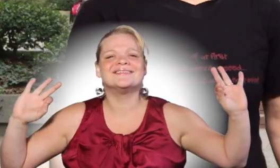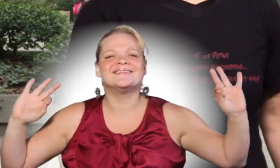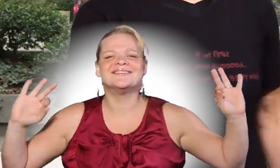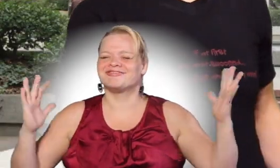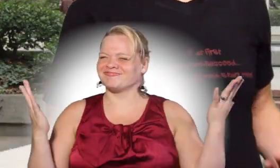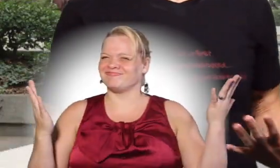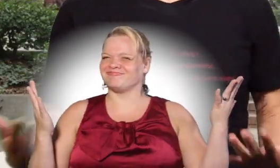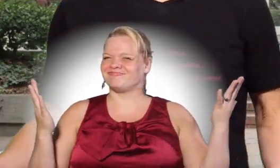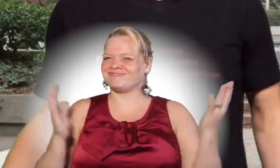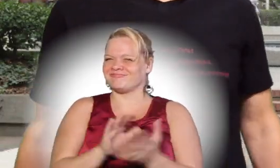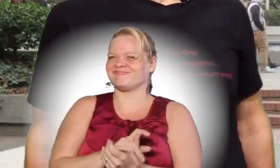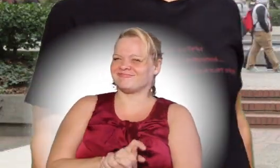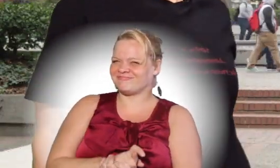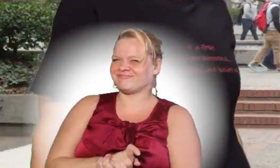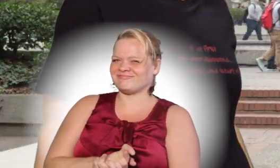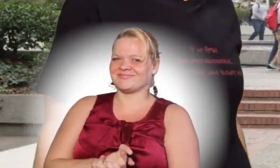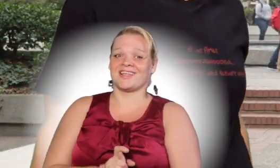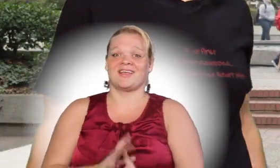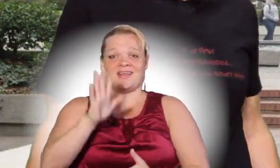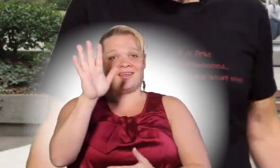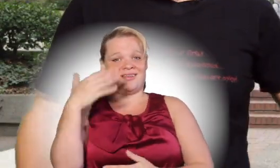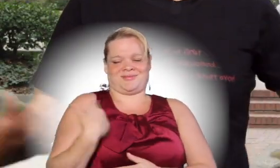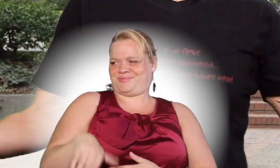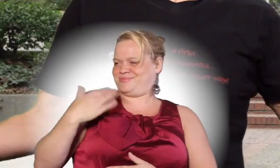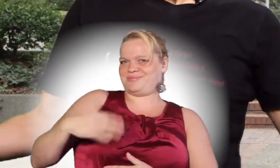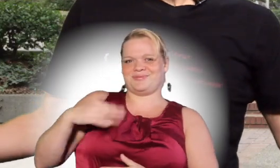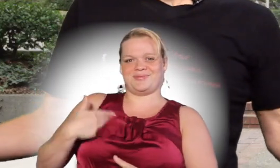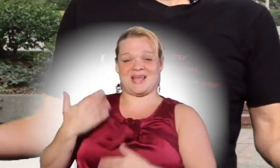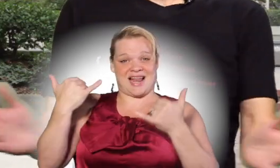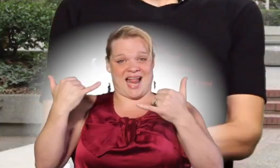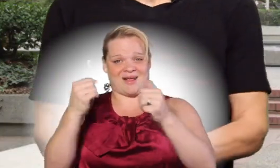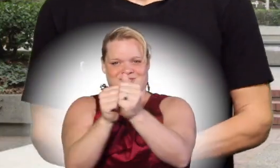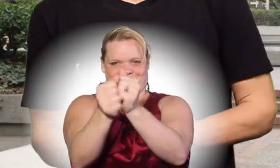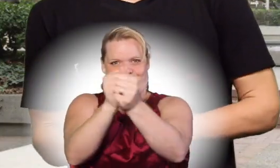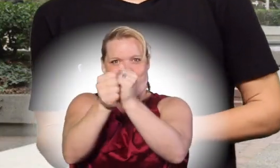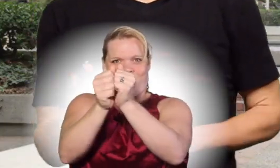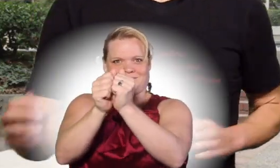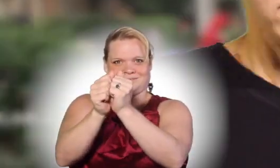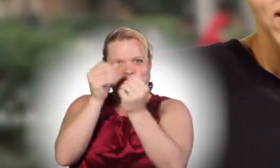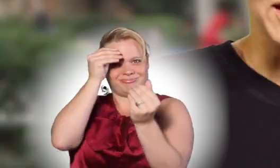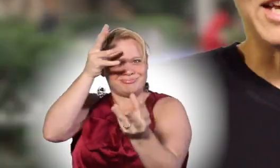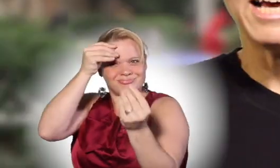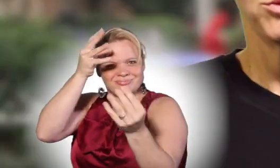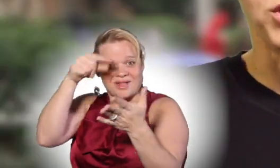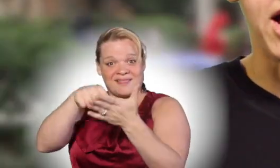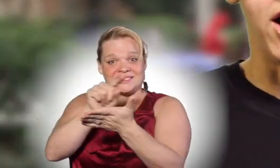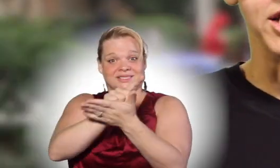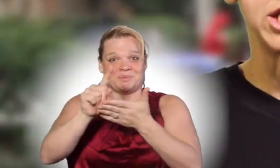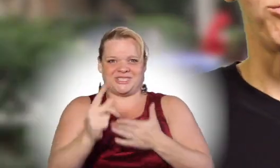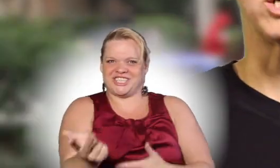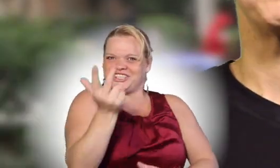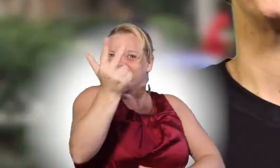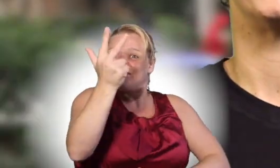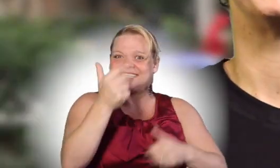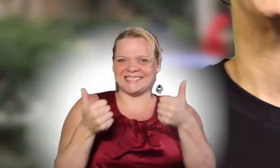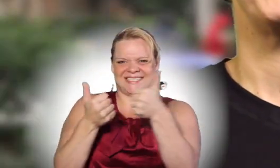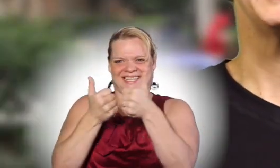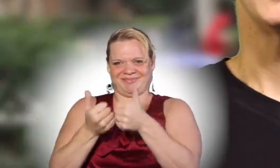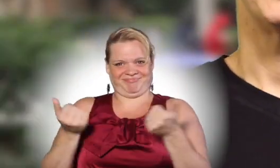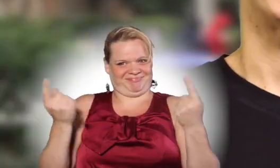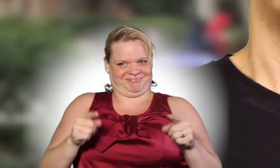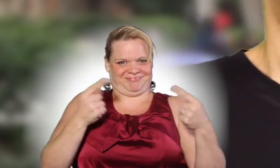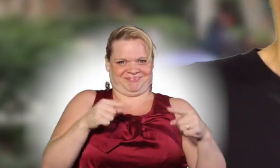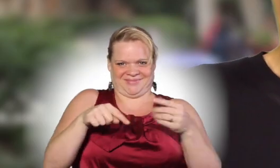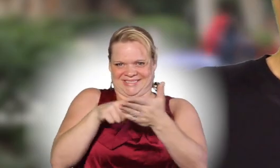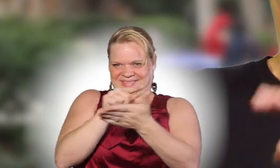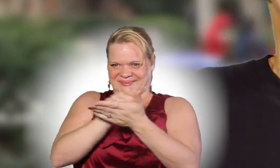There is so much free stuff going on. Take advantage, people. Well, guess what? On the Sports Patrol this